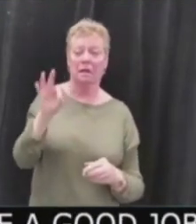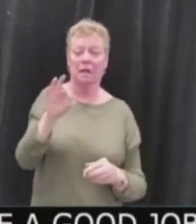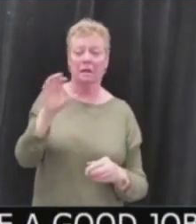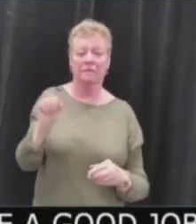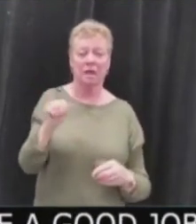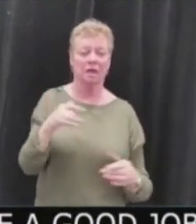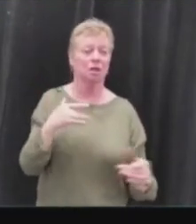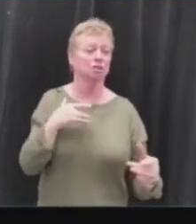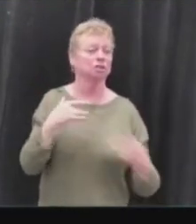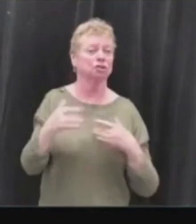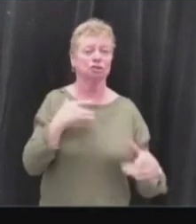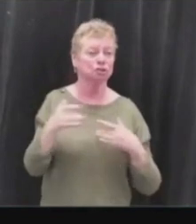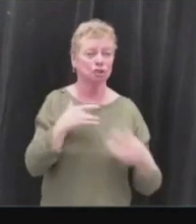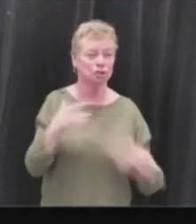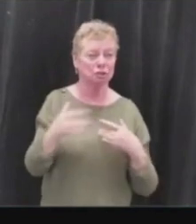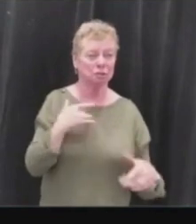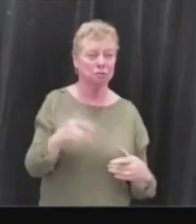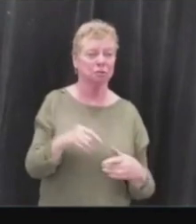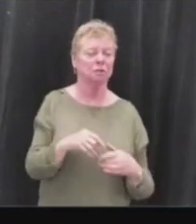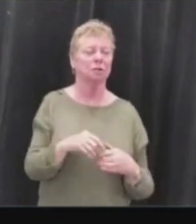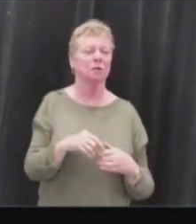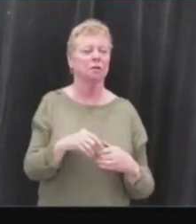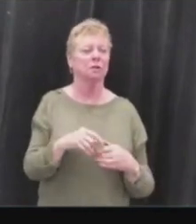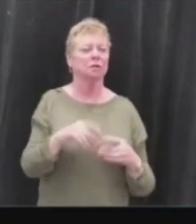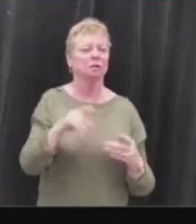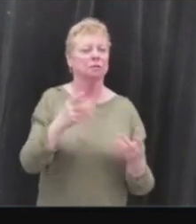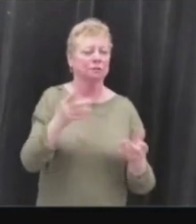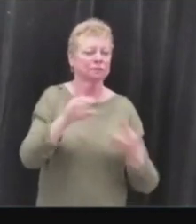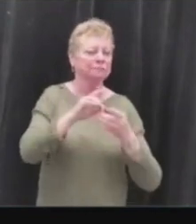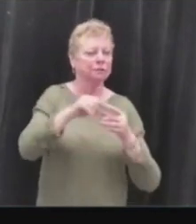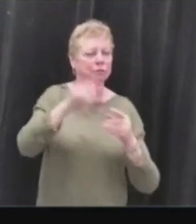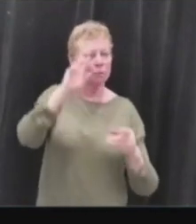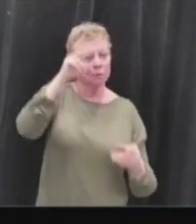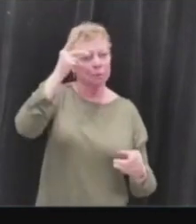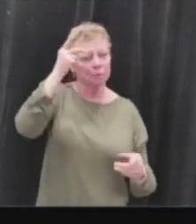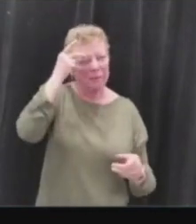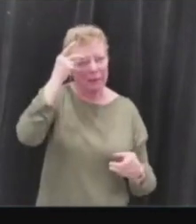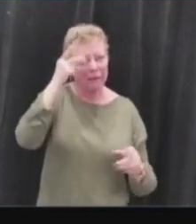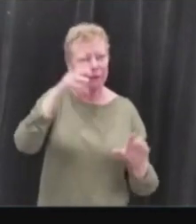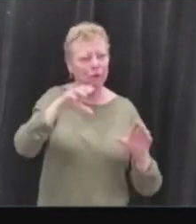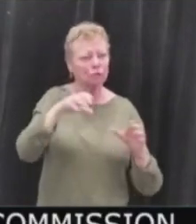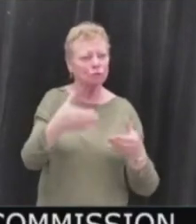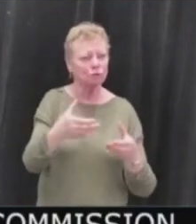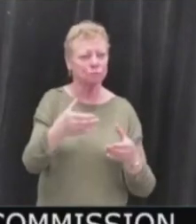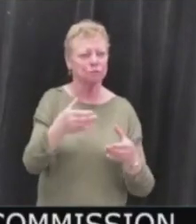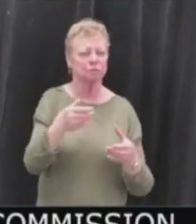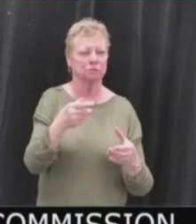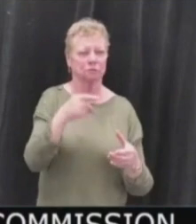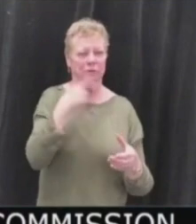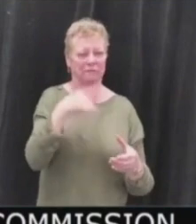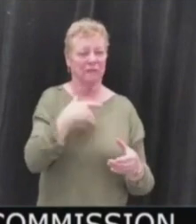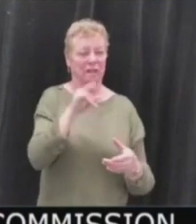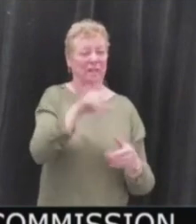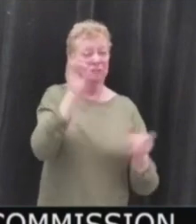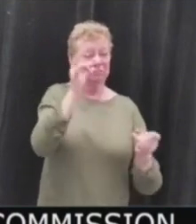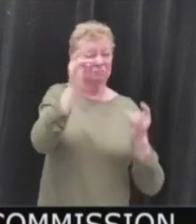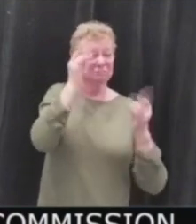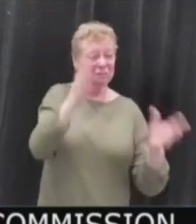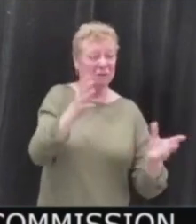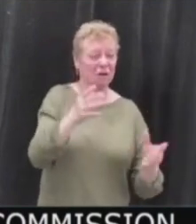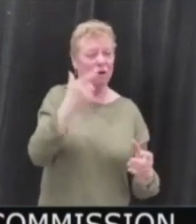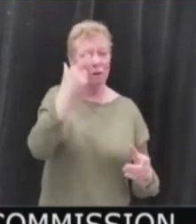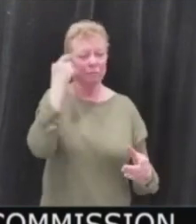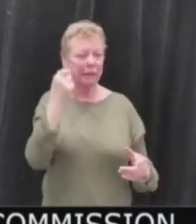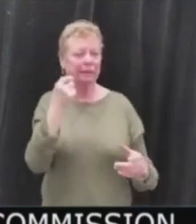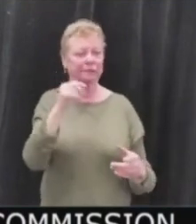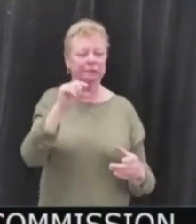we were concerned that this Commission would be usurped by certain political and special interest groups who've attempted to portray this tragedy as both a gender-based issue